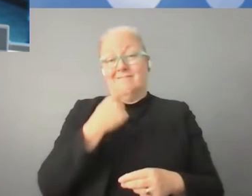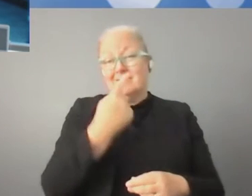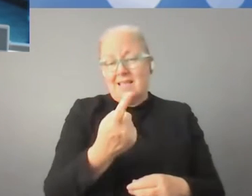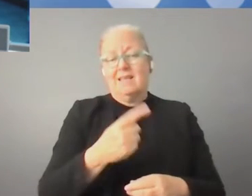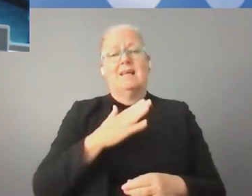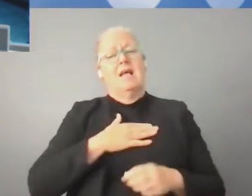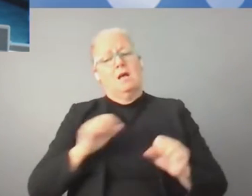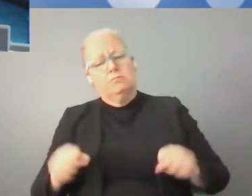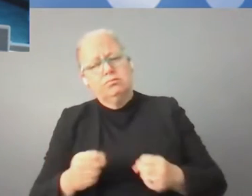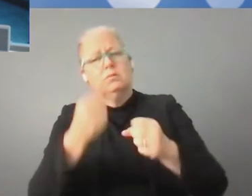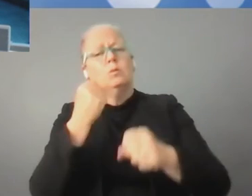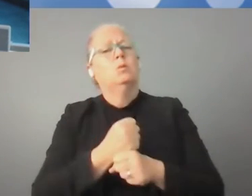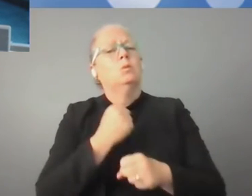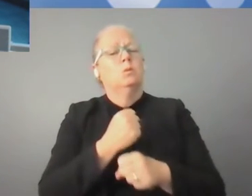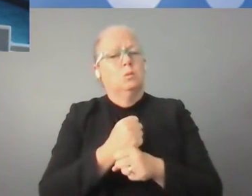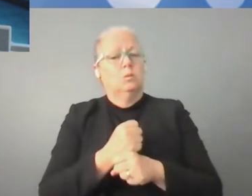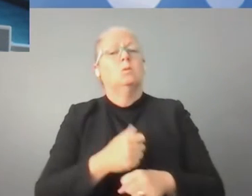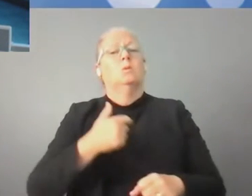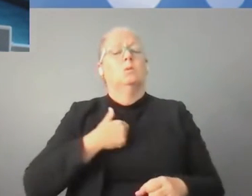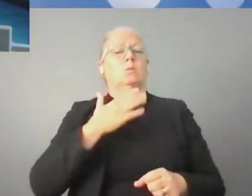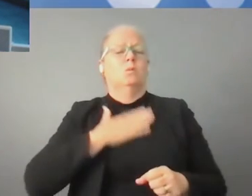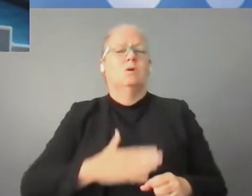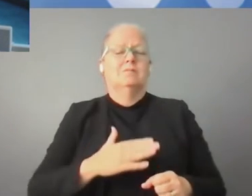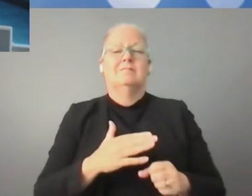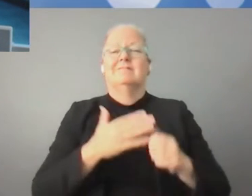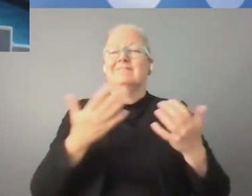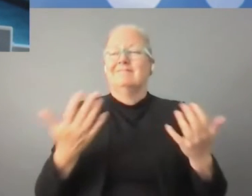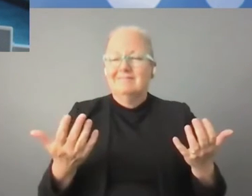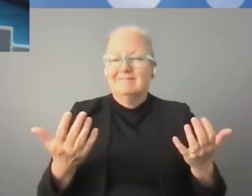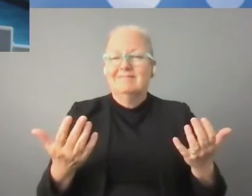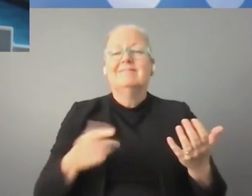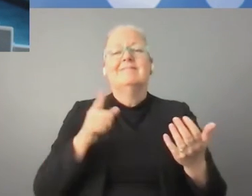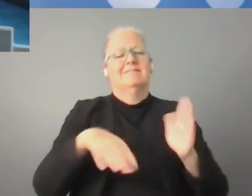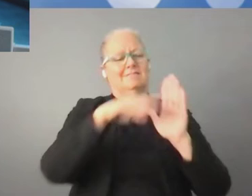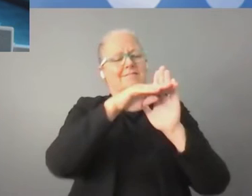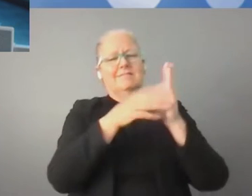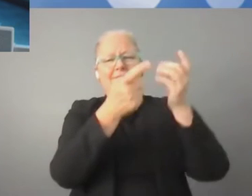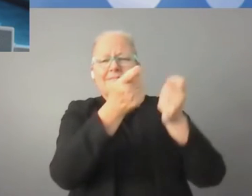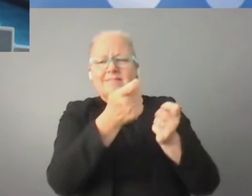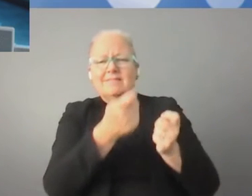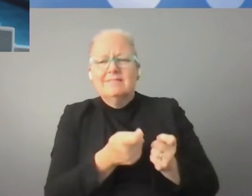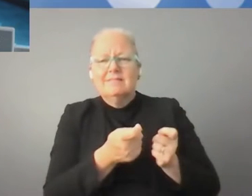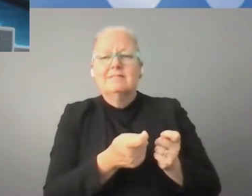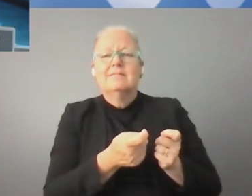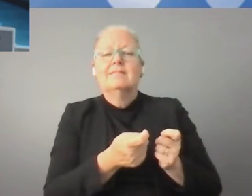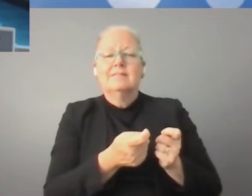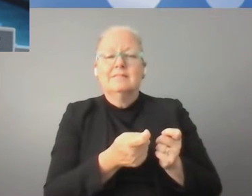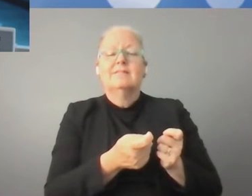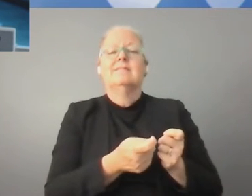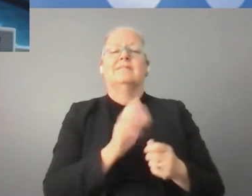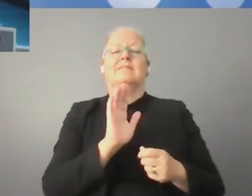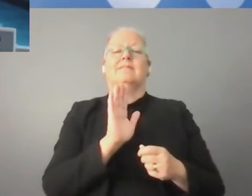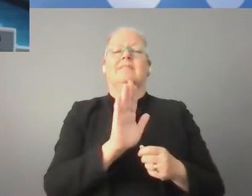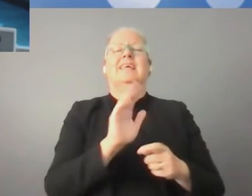is to work to remove the existing regulatory barriers and impede the introduction of